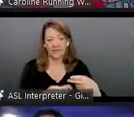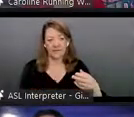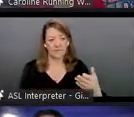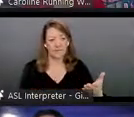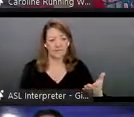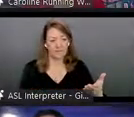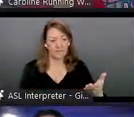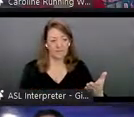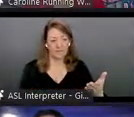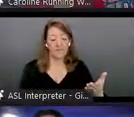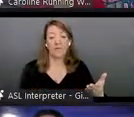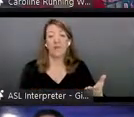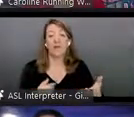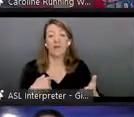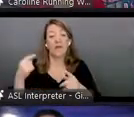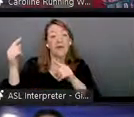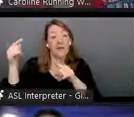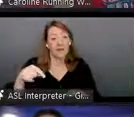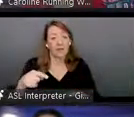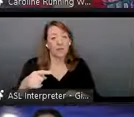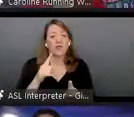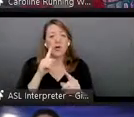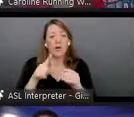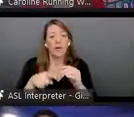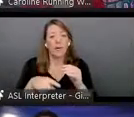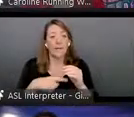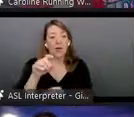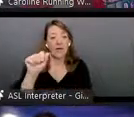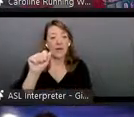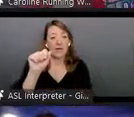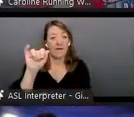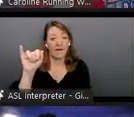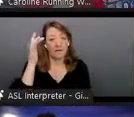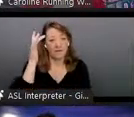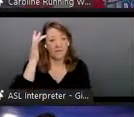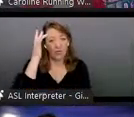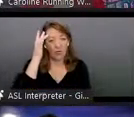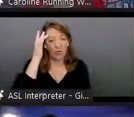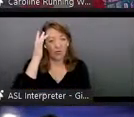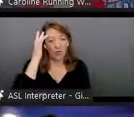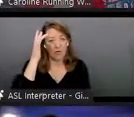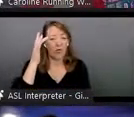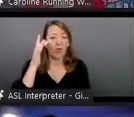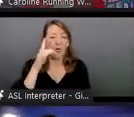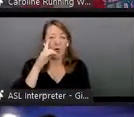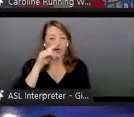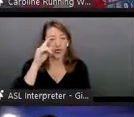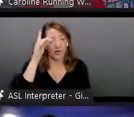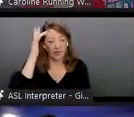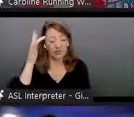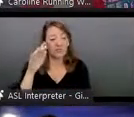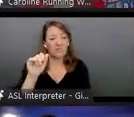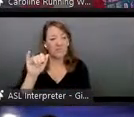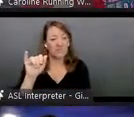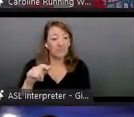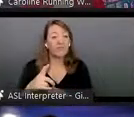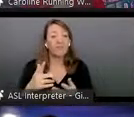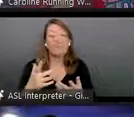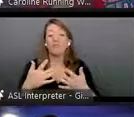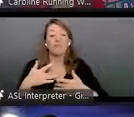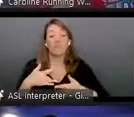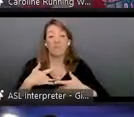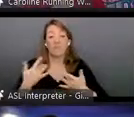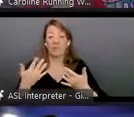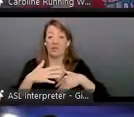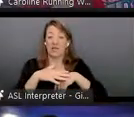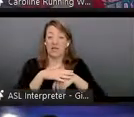I'm here to talk about AI. And just kicking off. So, um, the state of indigenous language technology. So at the moment,